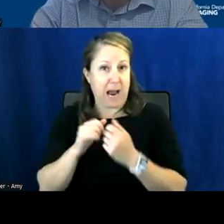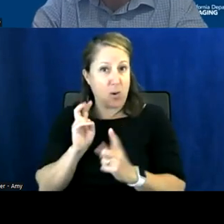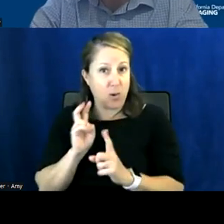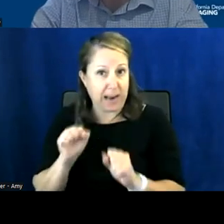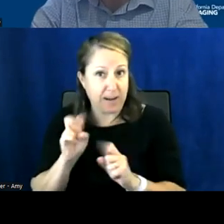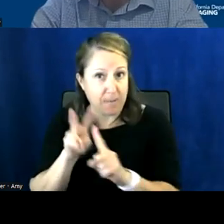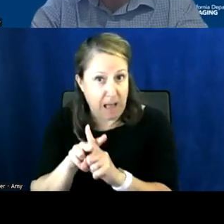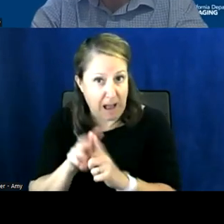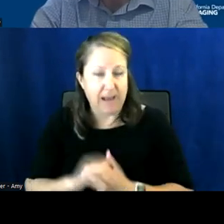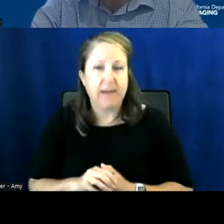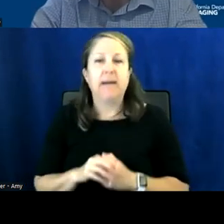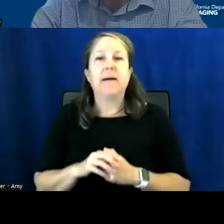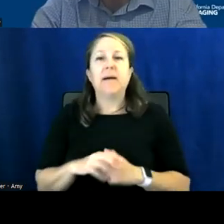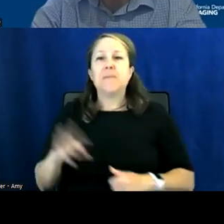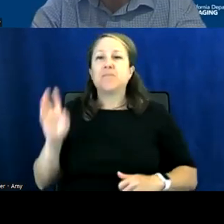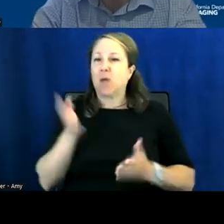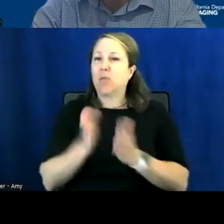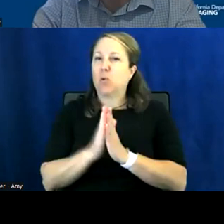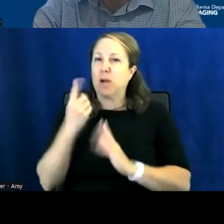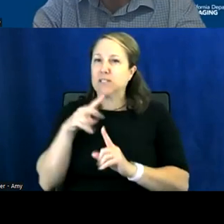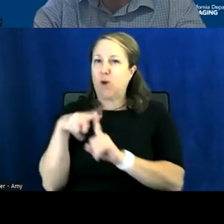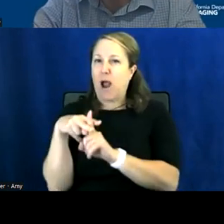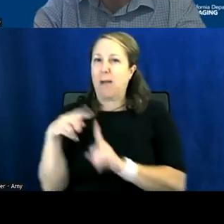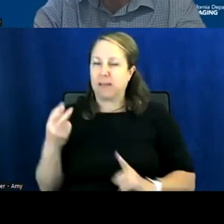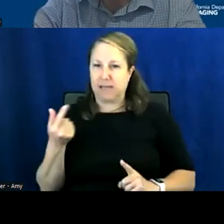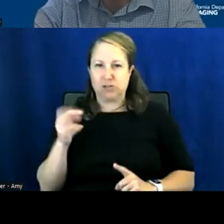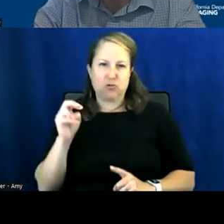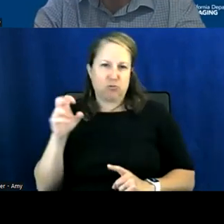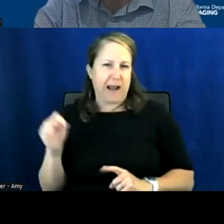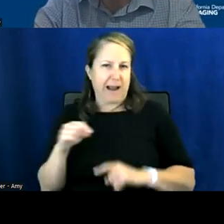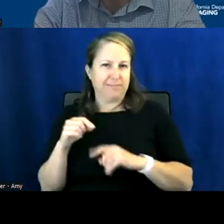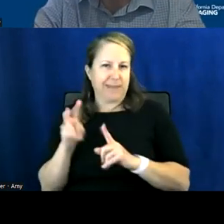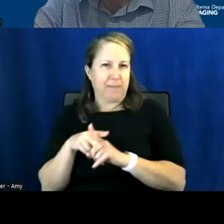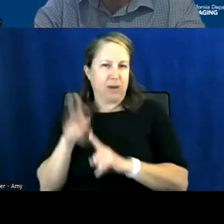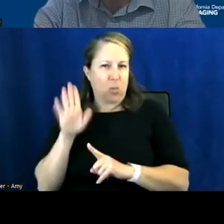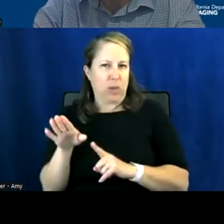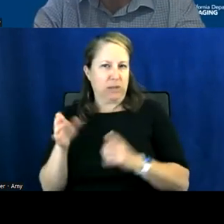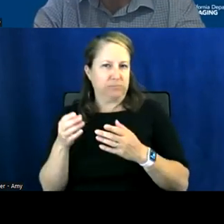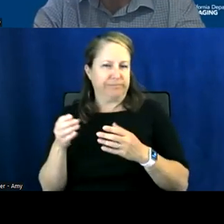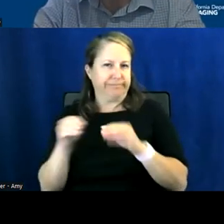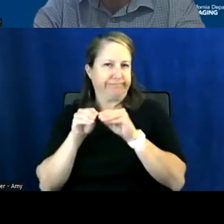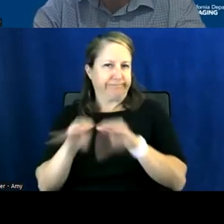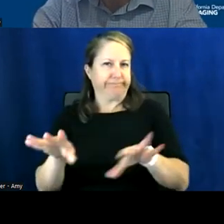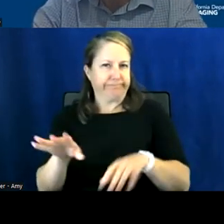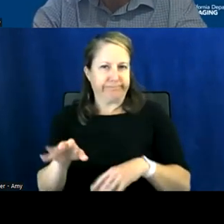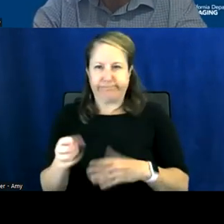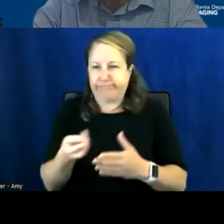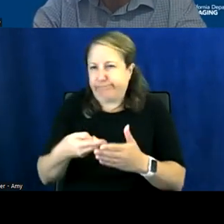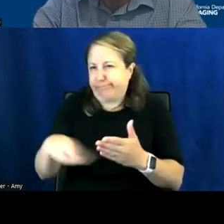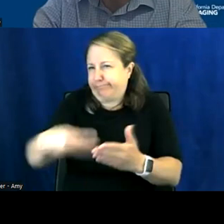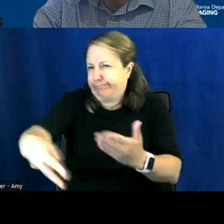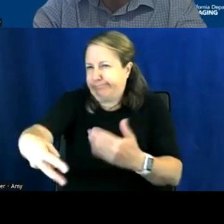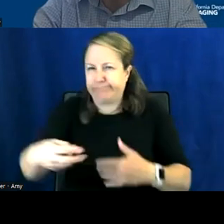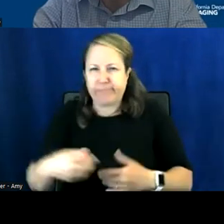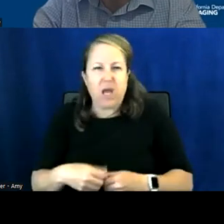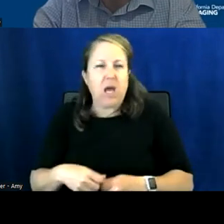um as i mentioned the request for application grant applications will be released within the next two weeks so keep an eye out for that and